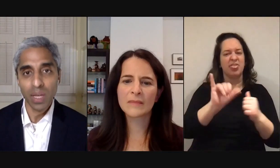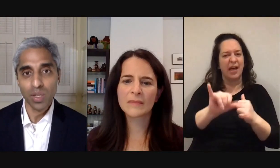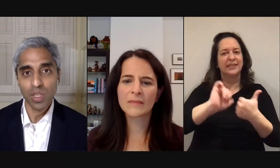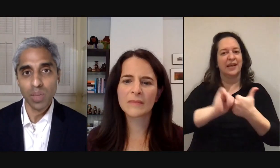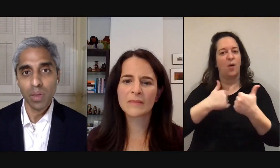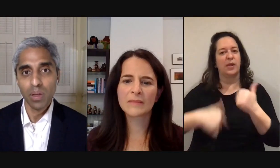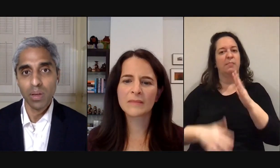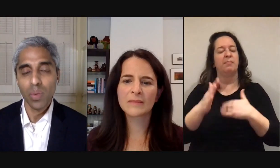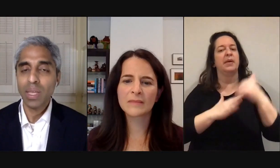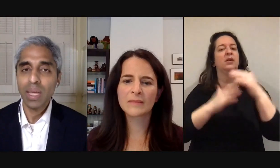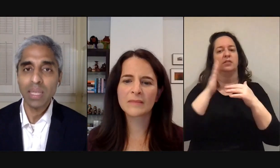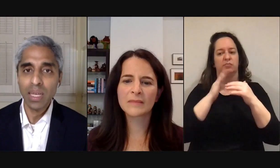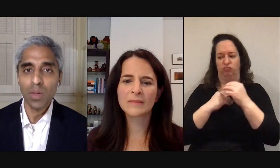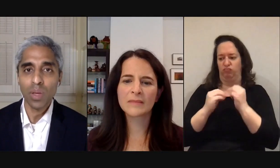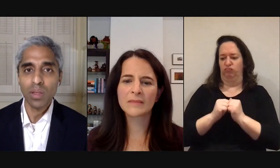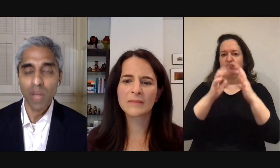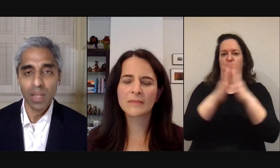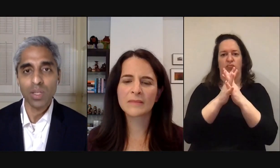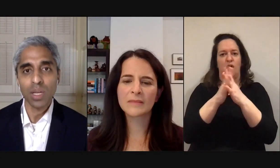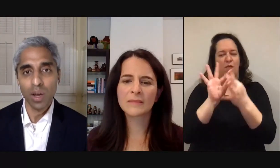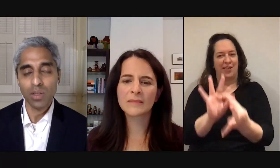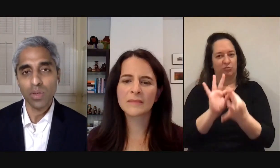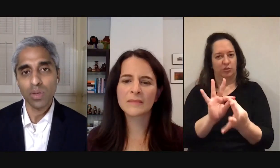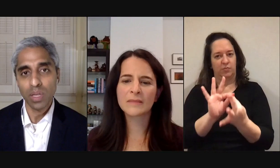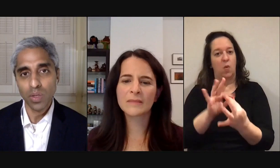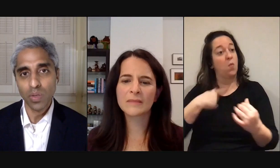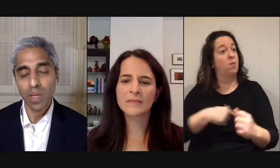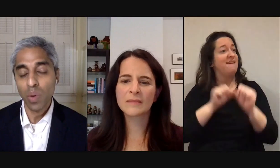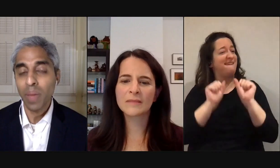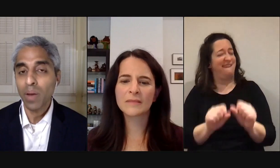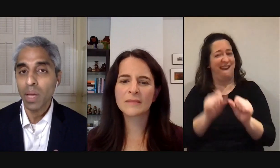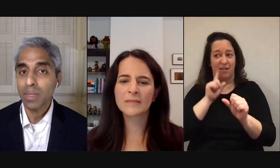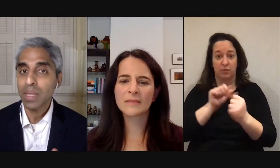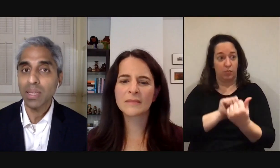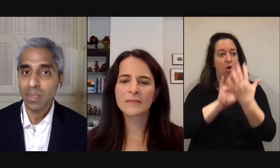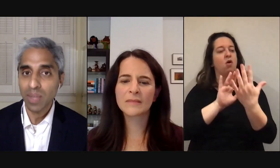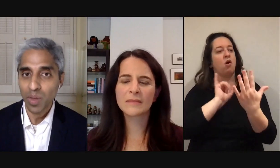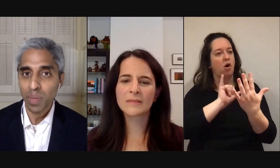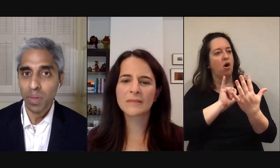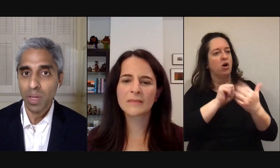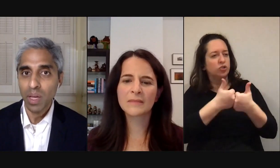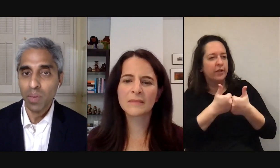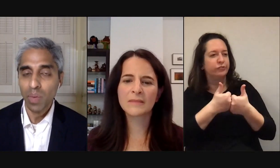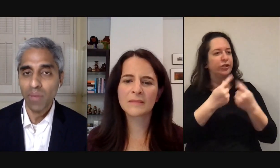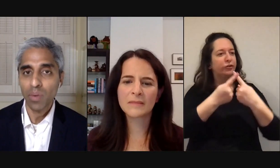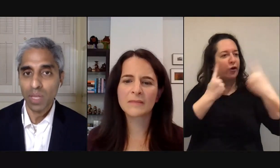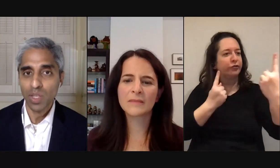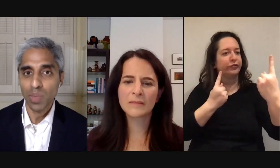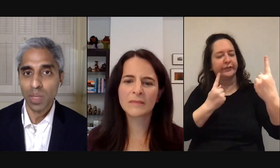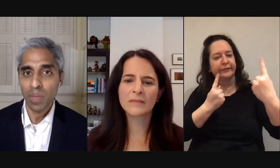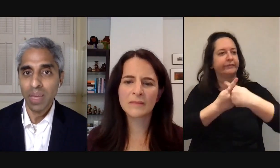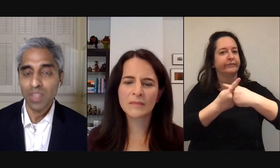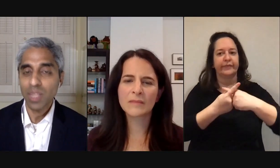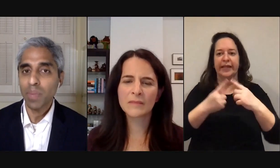when we have relationship we can then deal with challenging controversial issues because we're better able to listen to other people when we have a